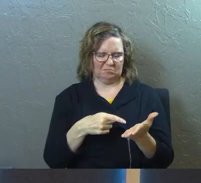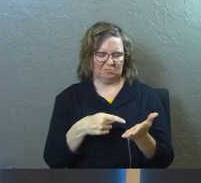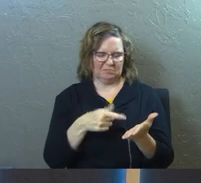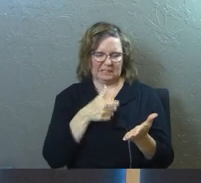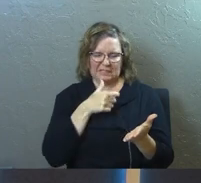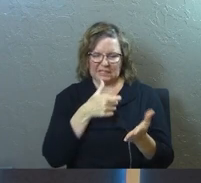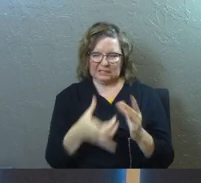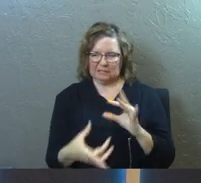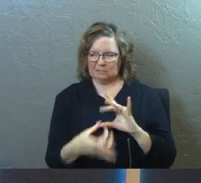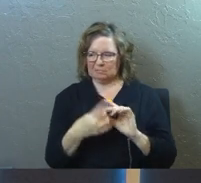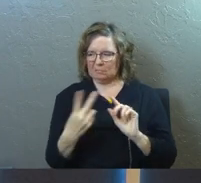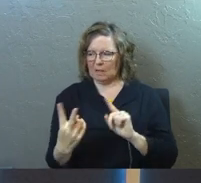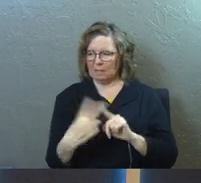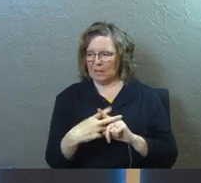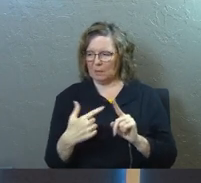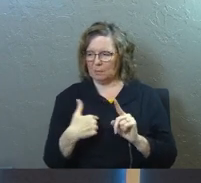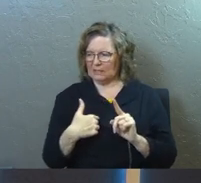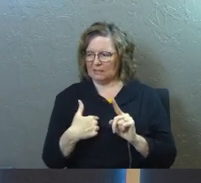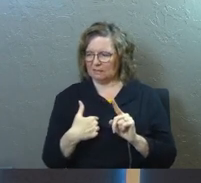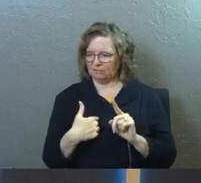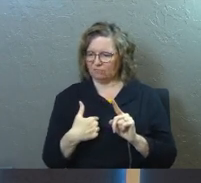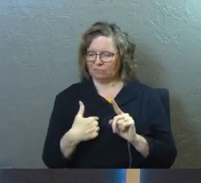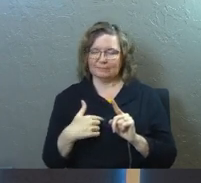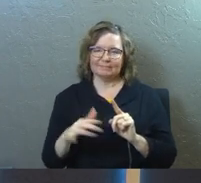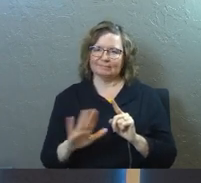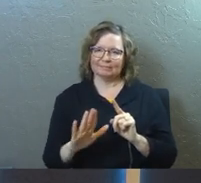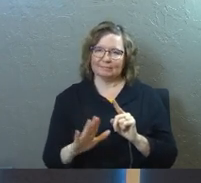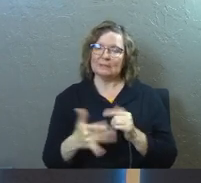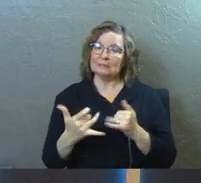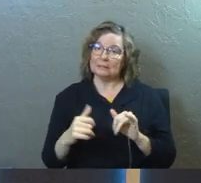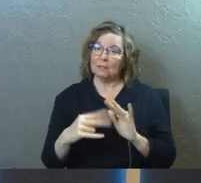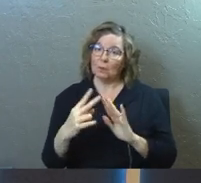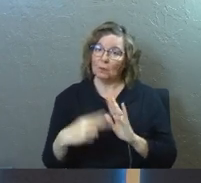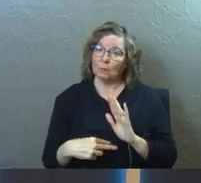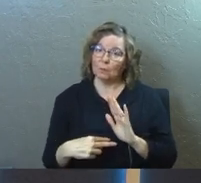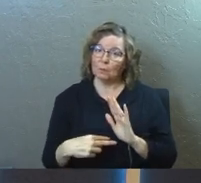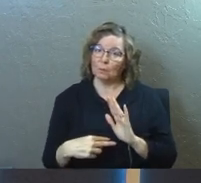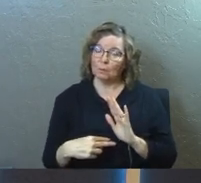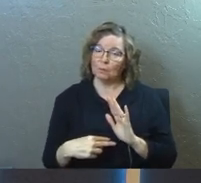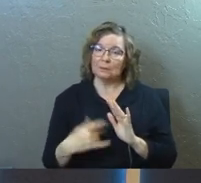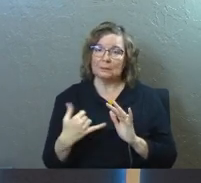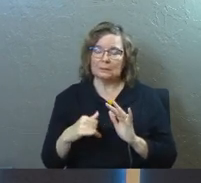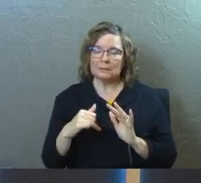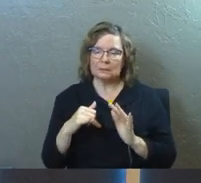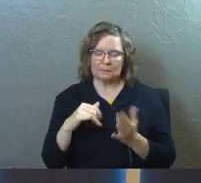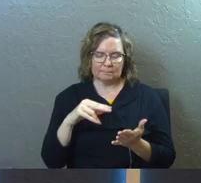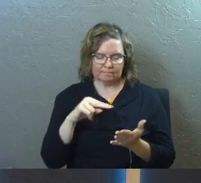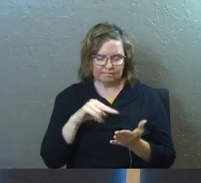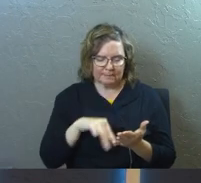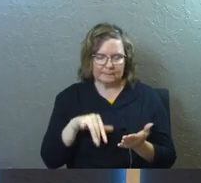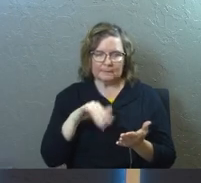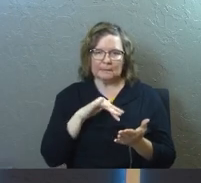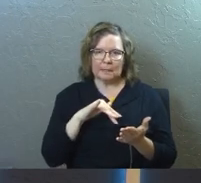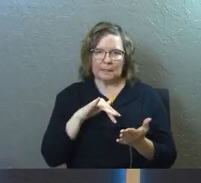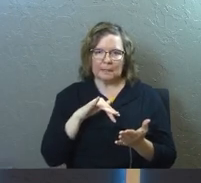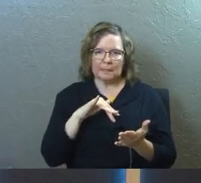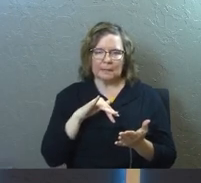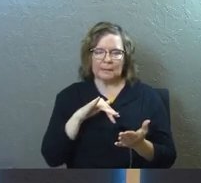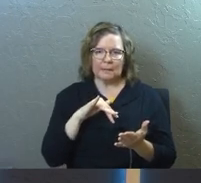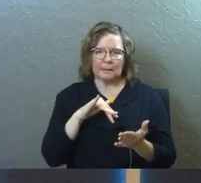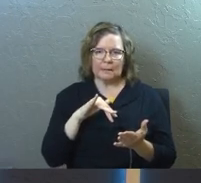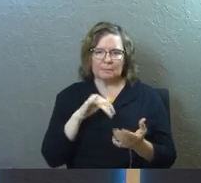in the season or ready for yet. Still read it. Still listen. Still engage.